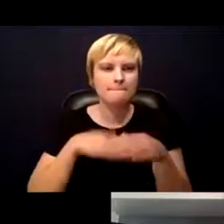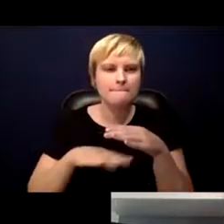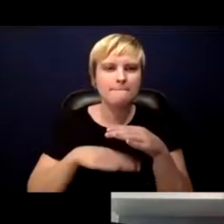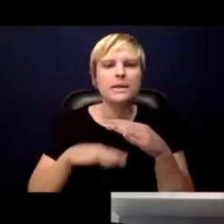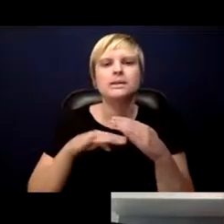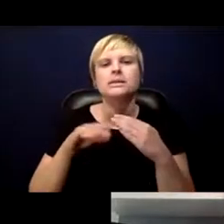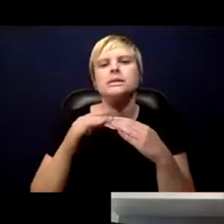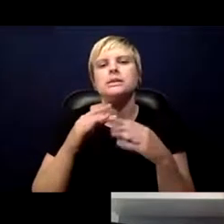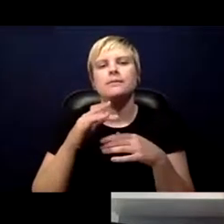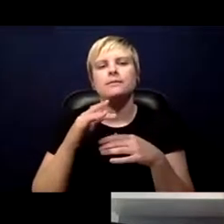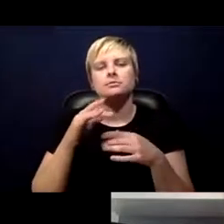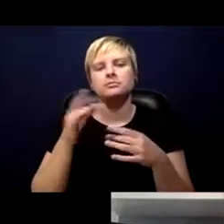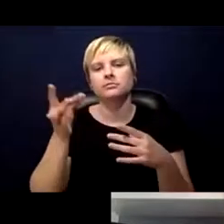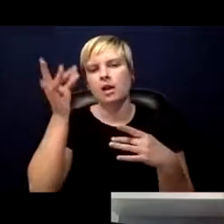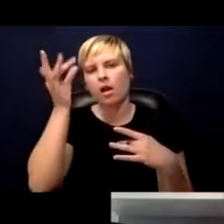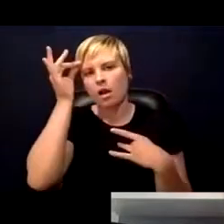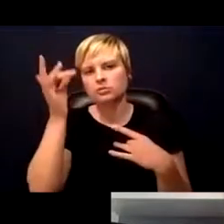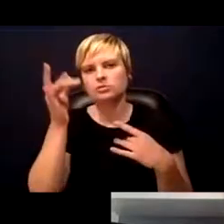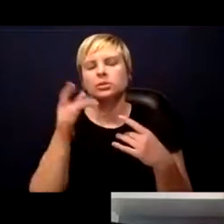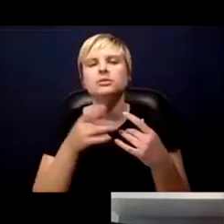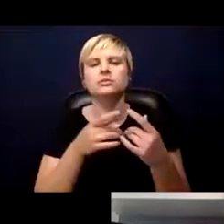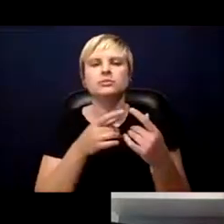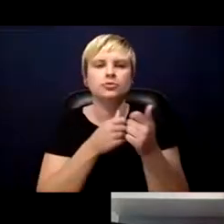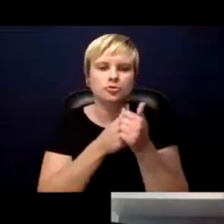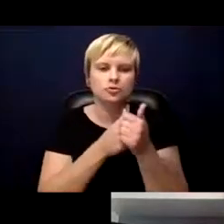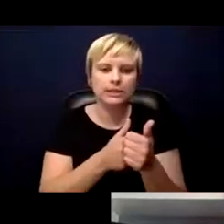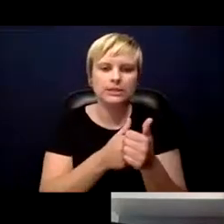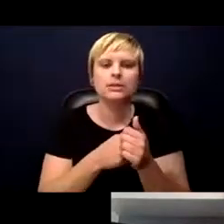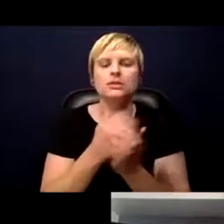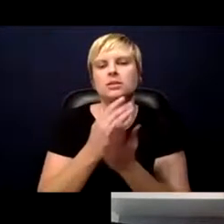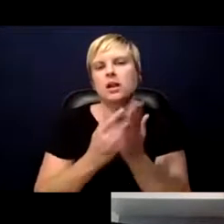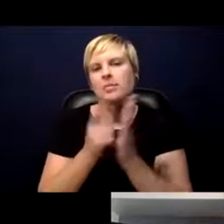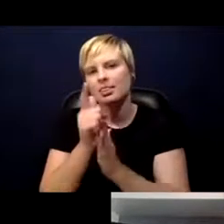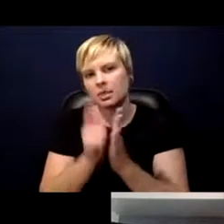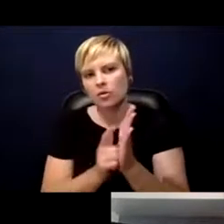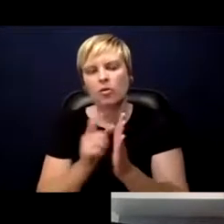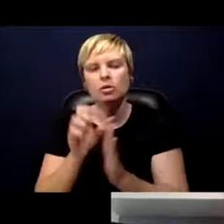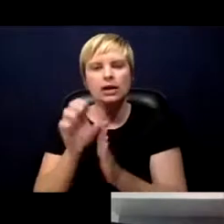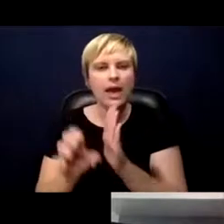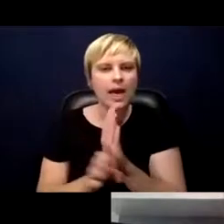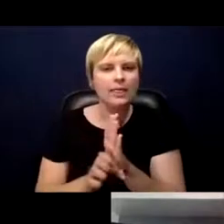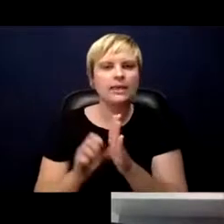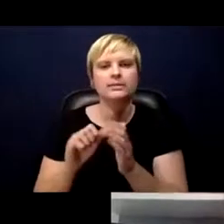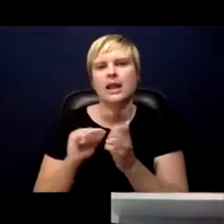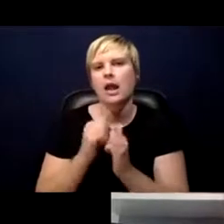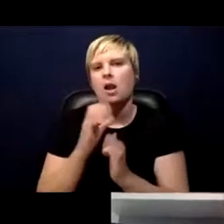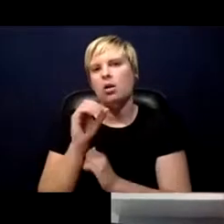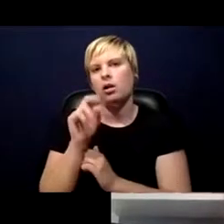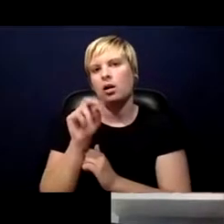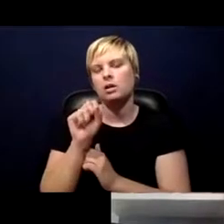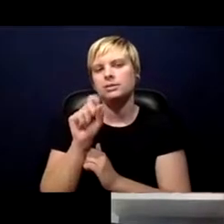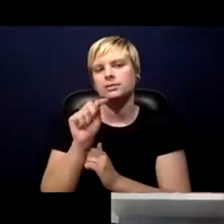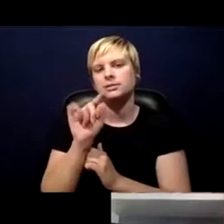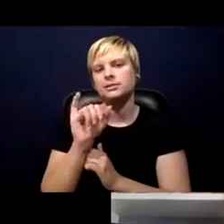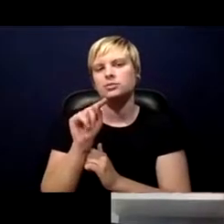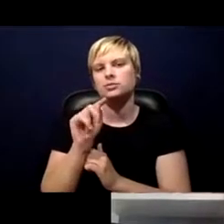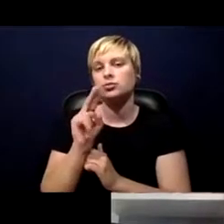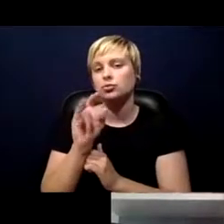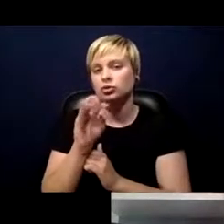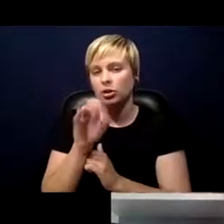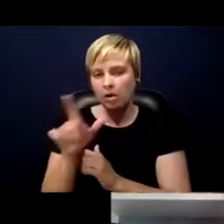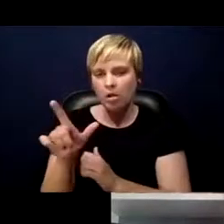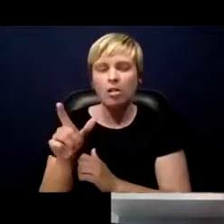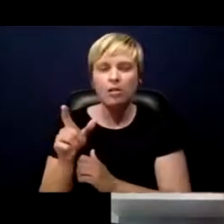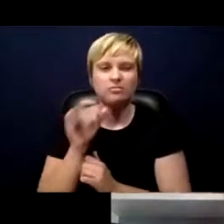the ethics of contact tracing, some of the legal implications and how constitutional contact tracing is, and some guidelines